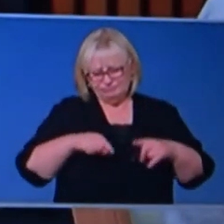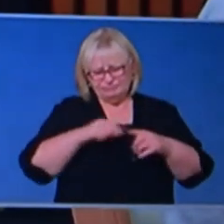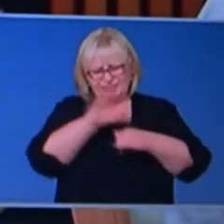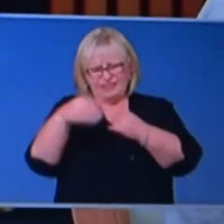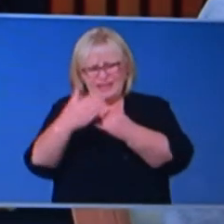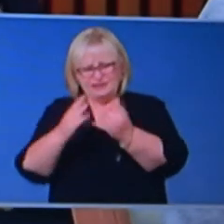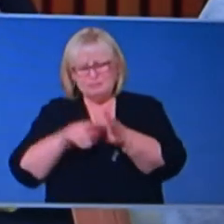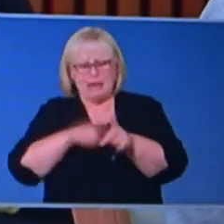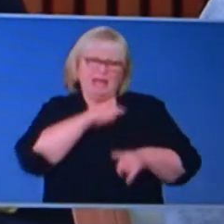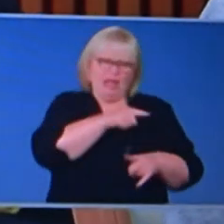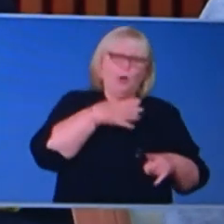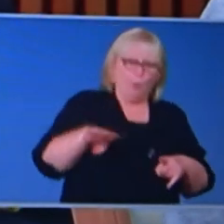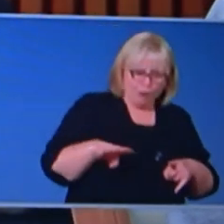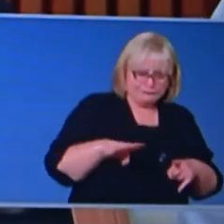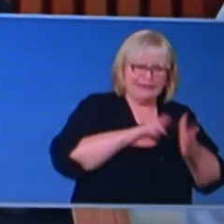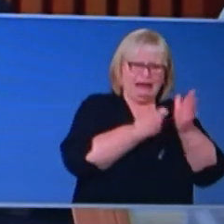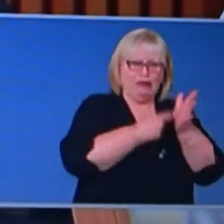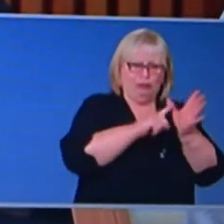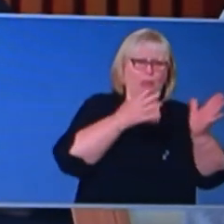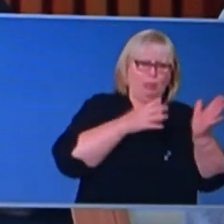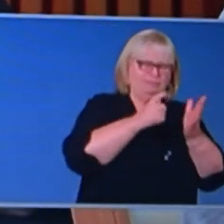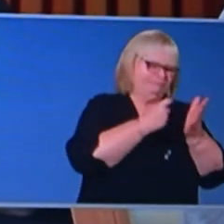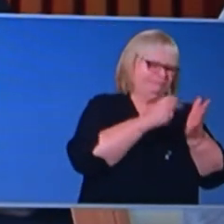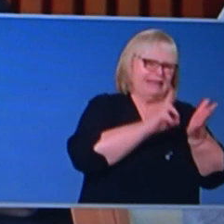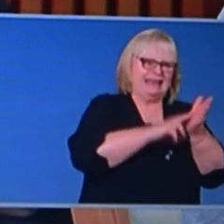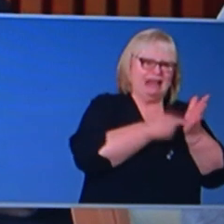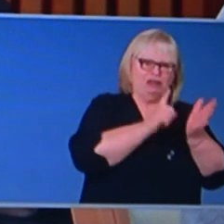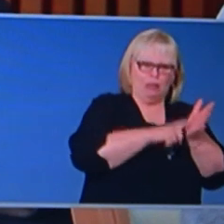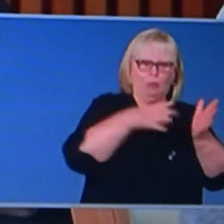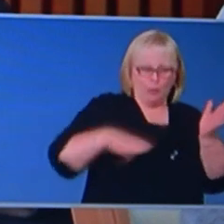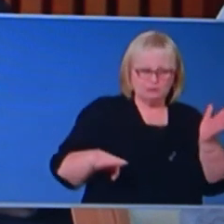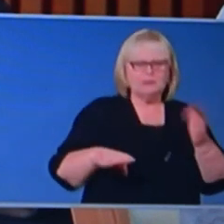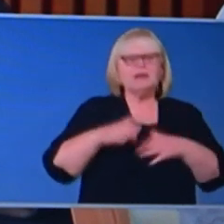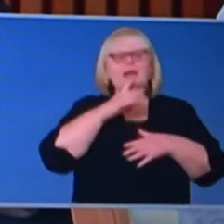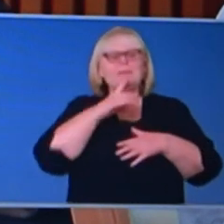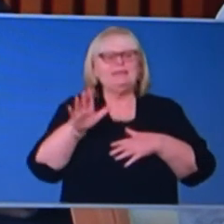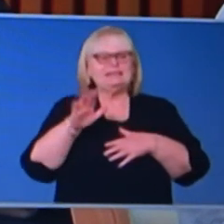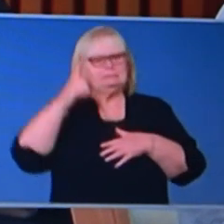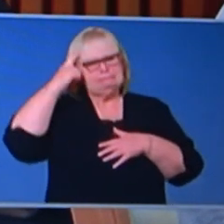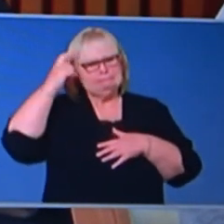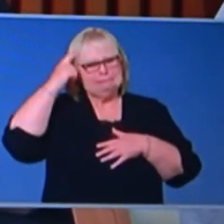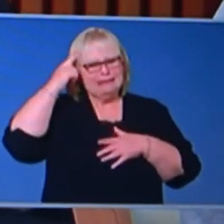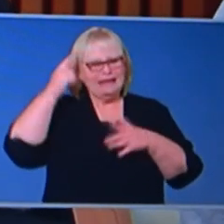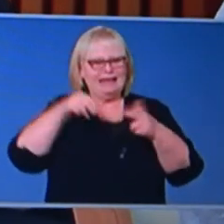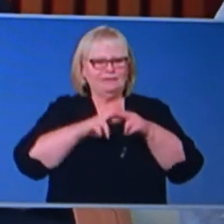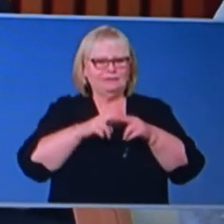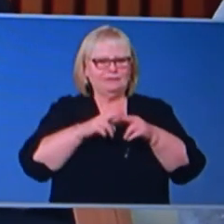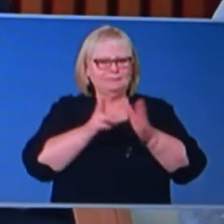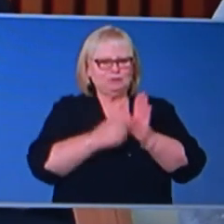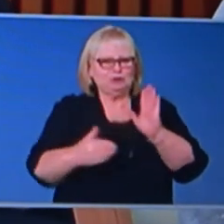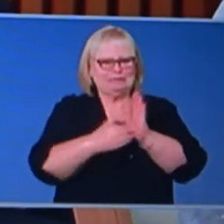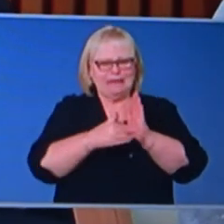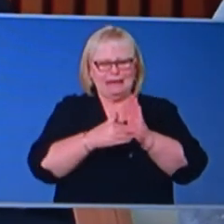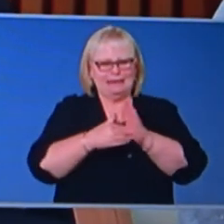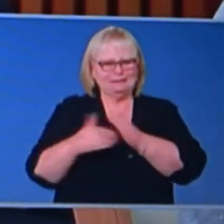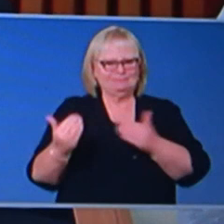as it wants to. There's also speculation about whether a plane of, um, Kiwi footy players can land this Sunday to begin